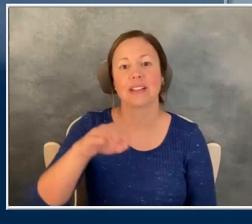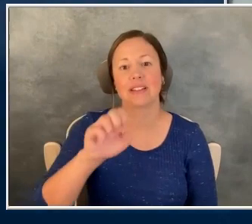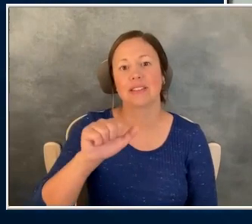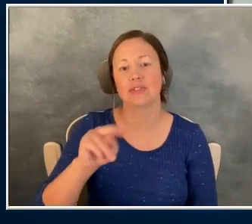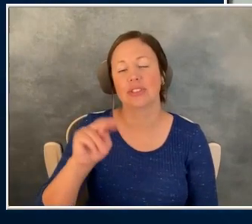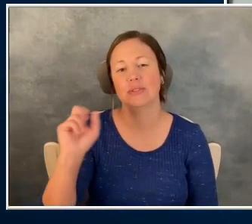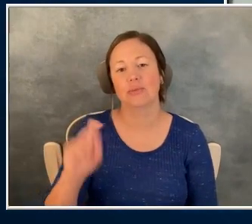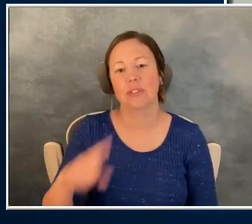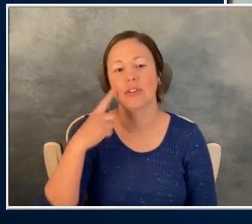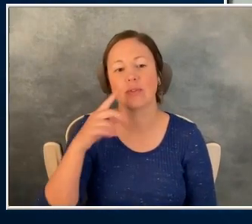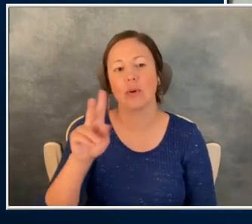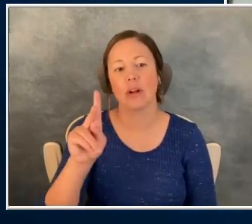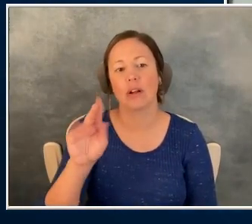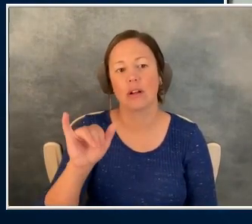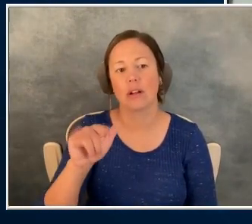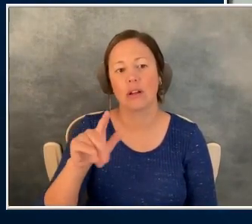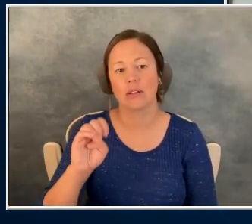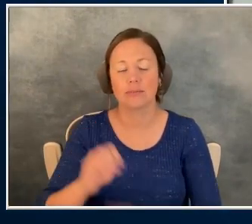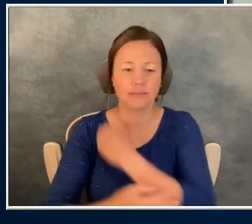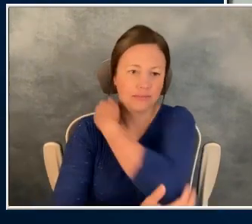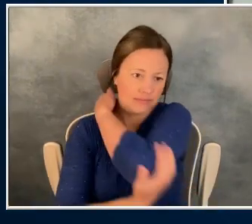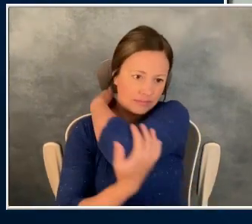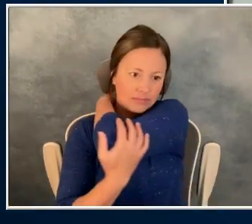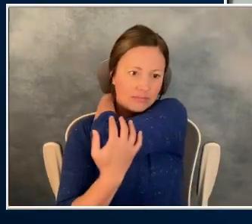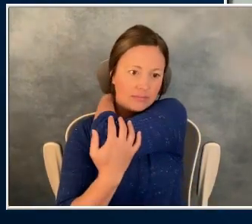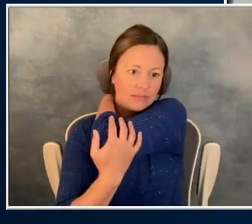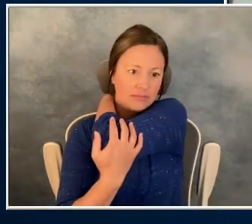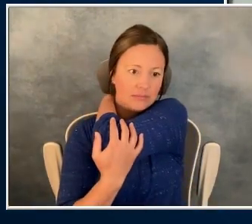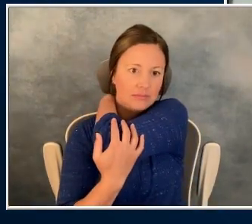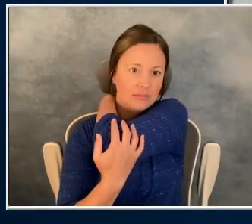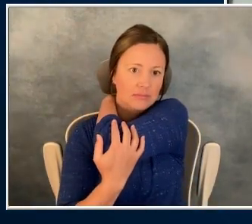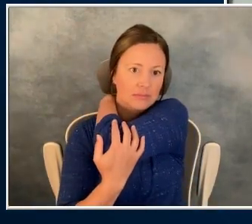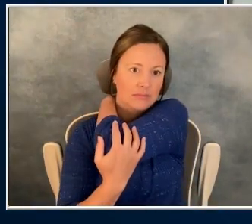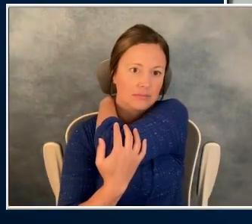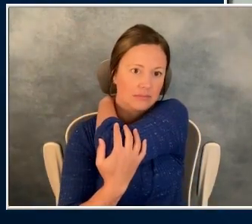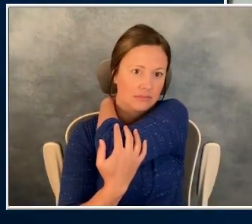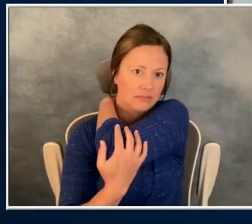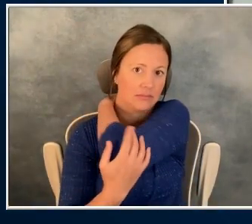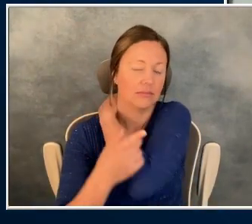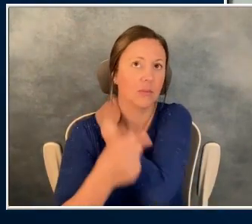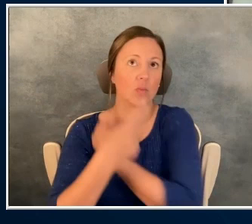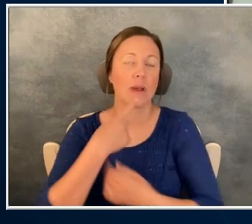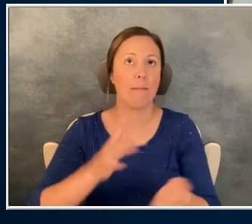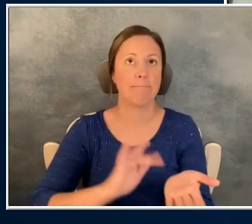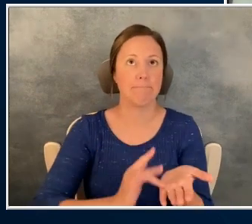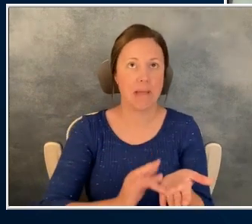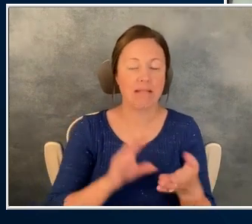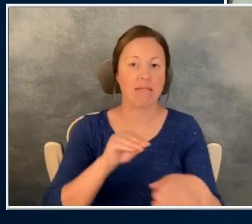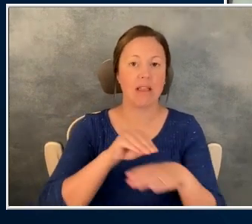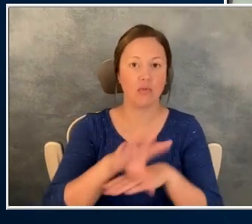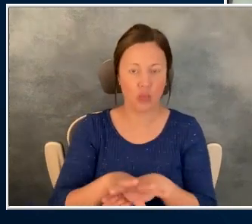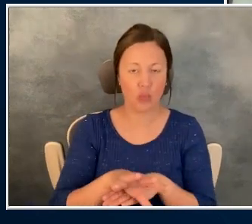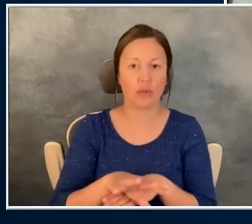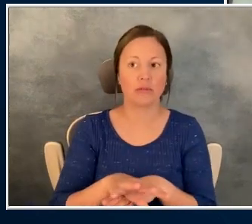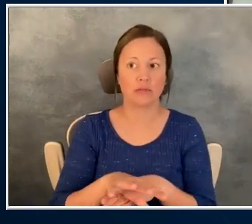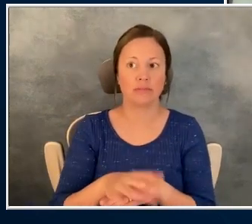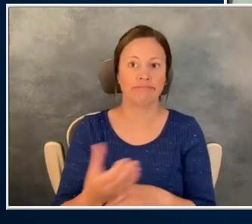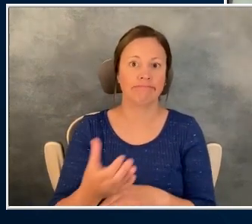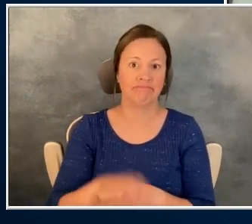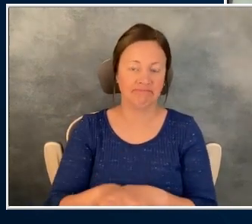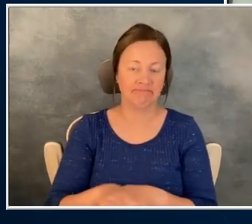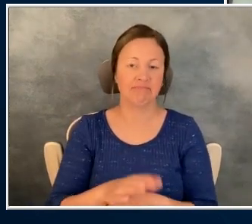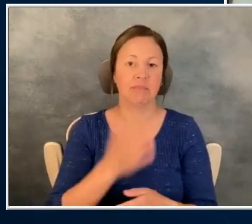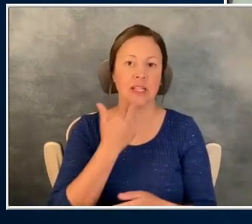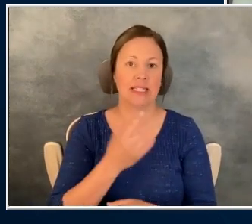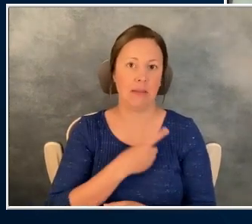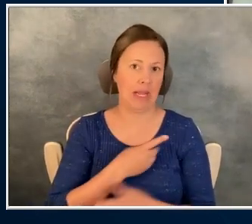Kyle. You mentioned you had medically induced diabetes and Gene would like to know if you treat it